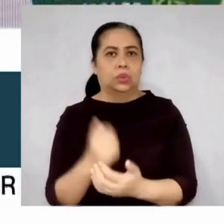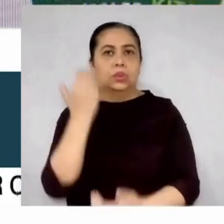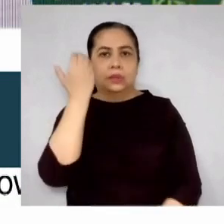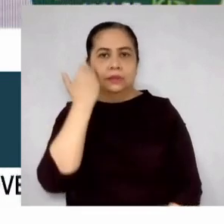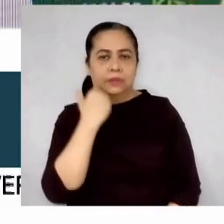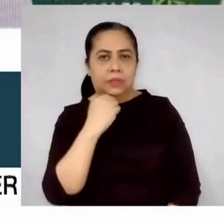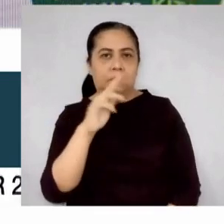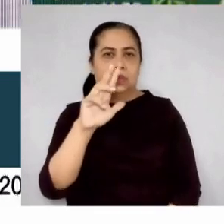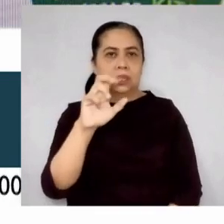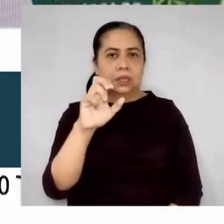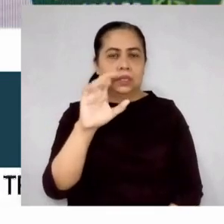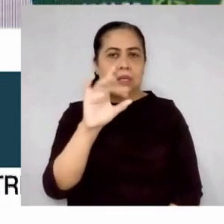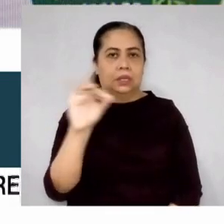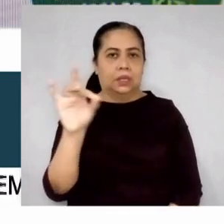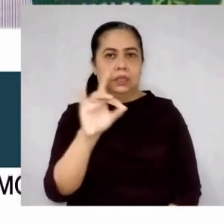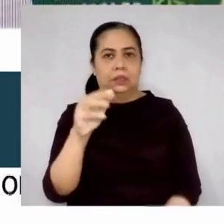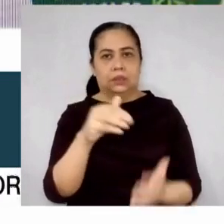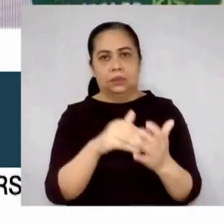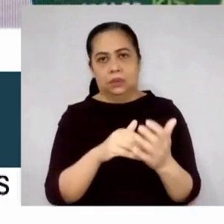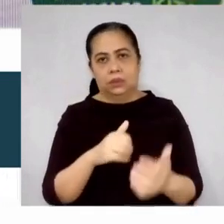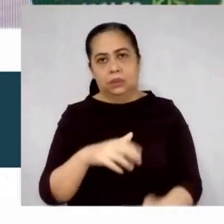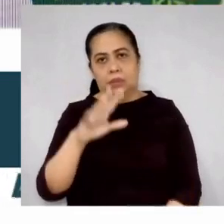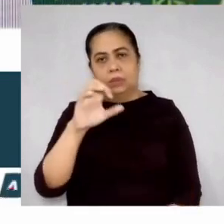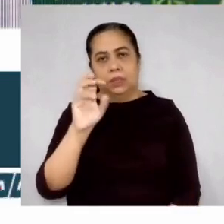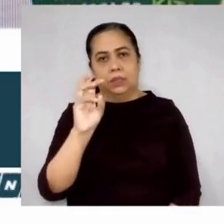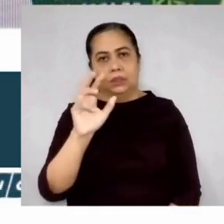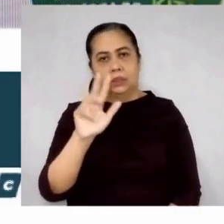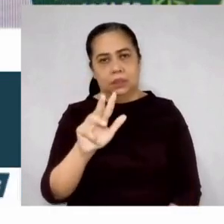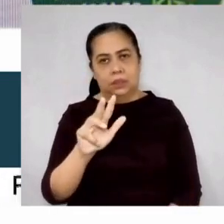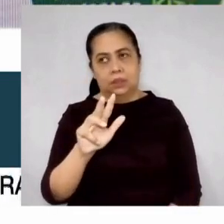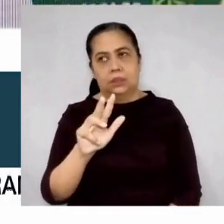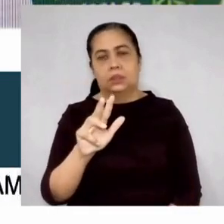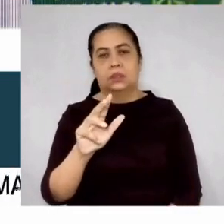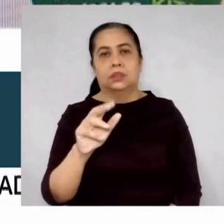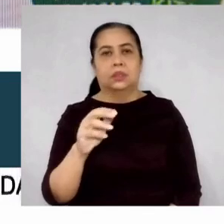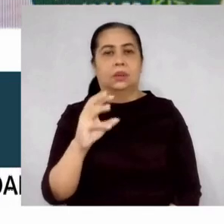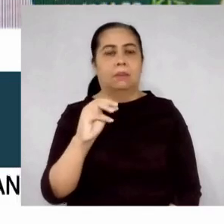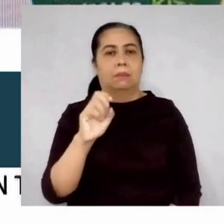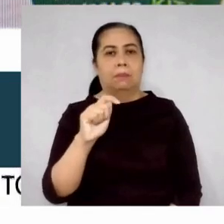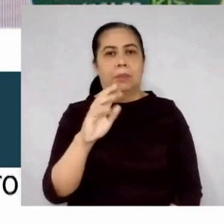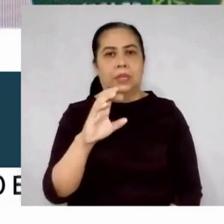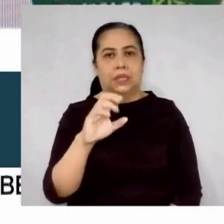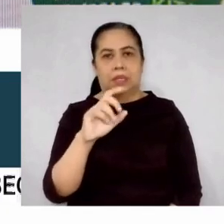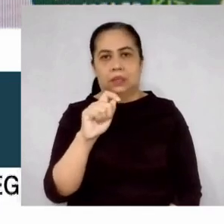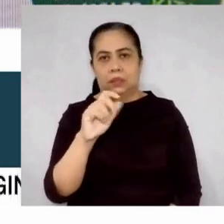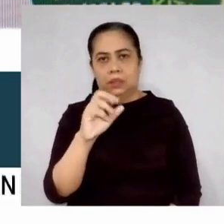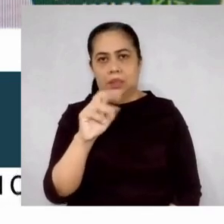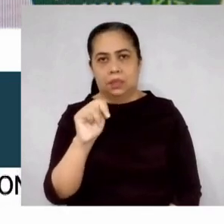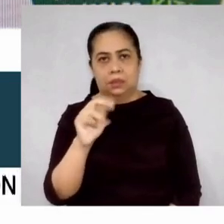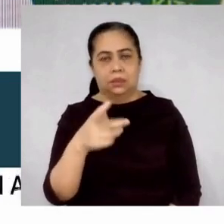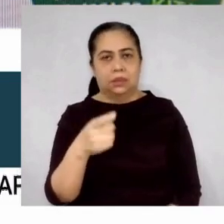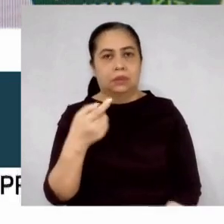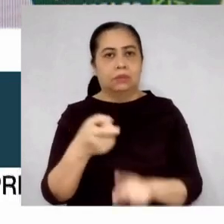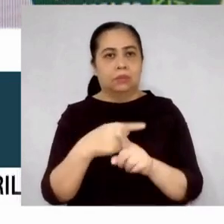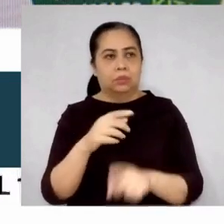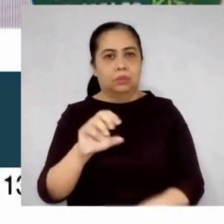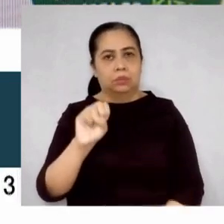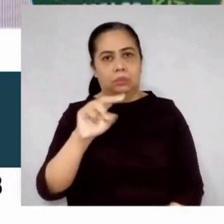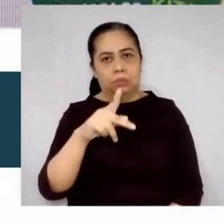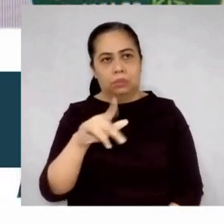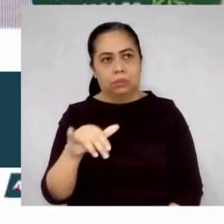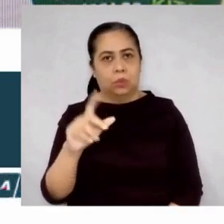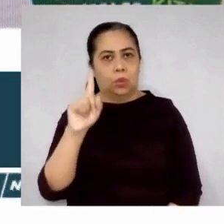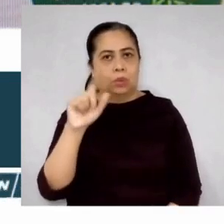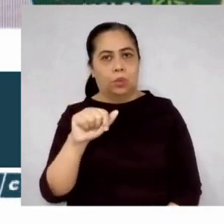388,563 metric tons from a supply of 1